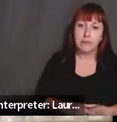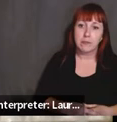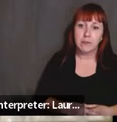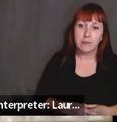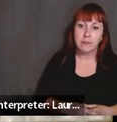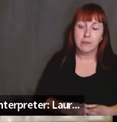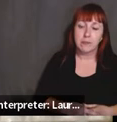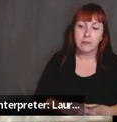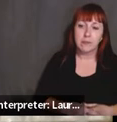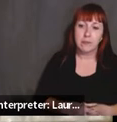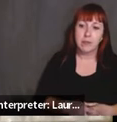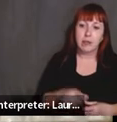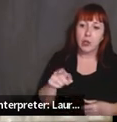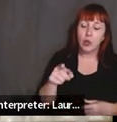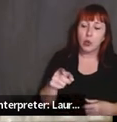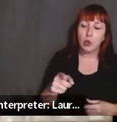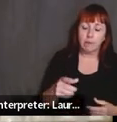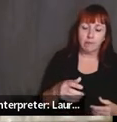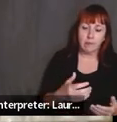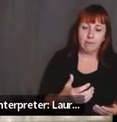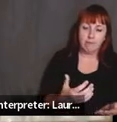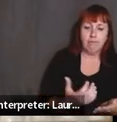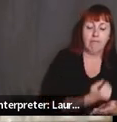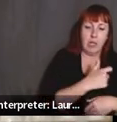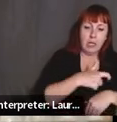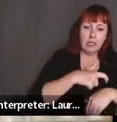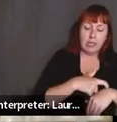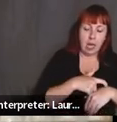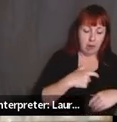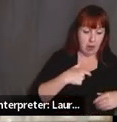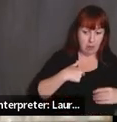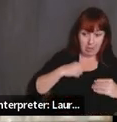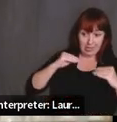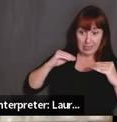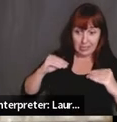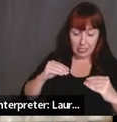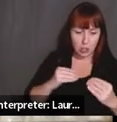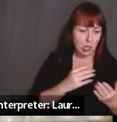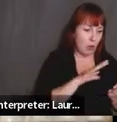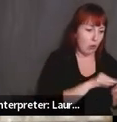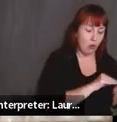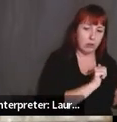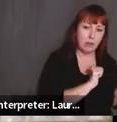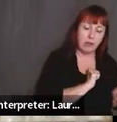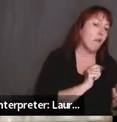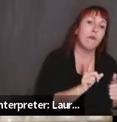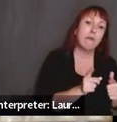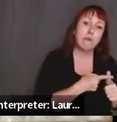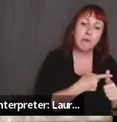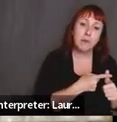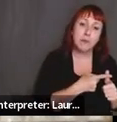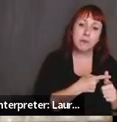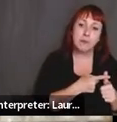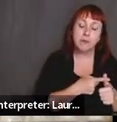really taking the time to learn about what it is that you're teaching in your classroom. Um, just because, like I said, like having to